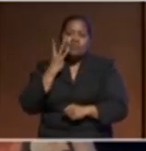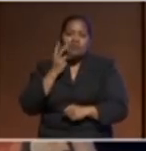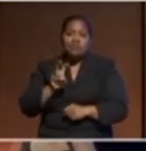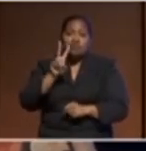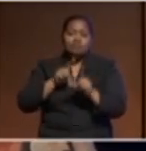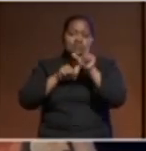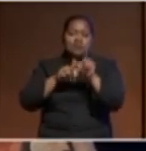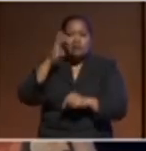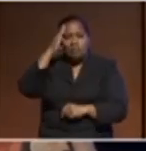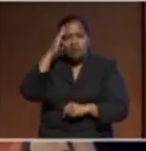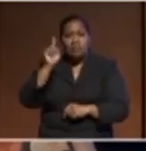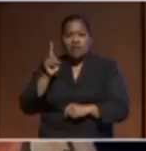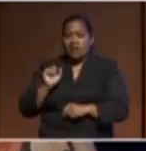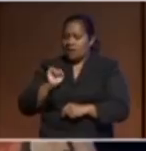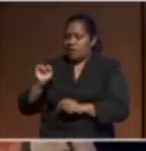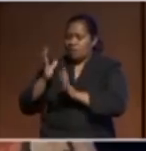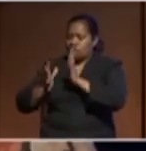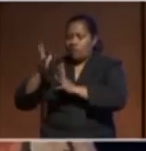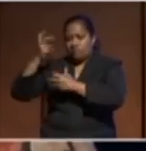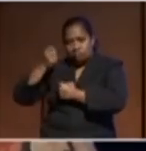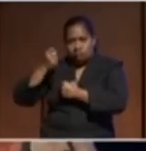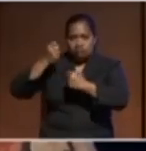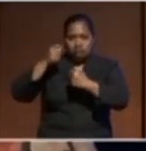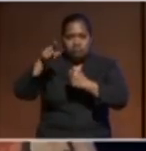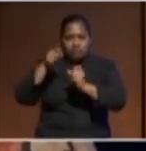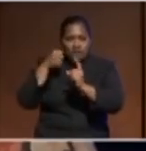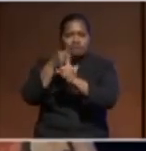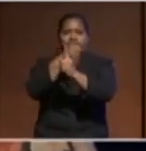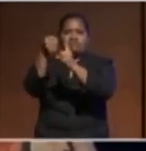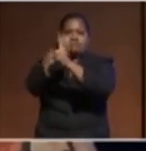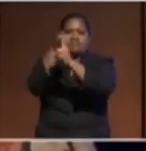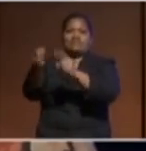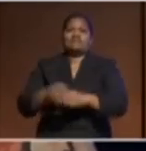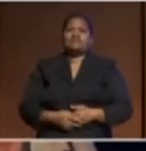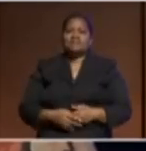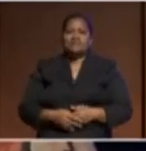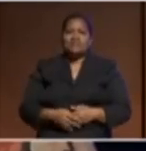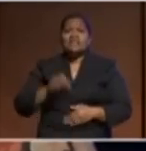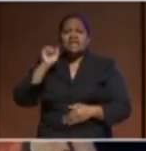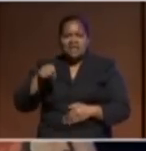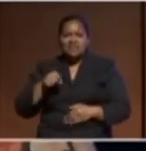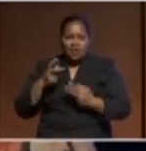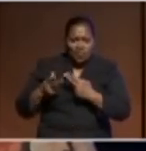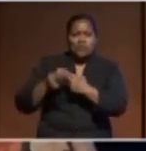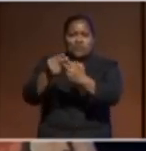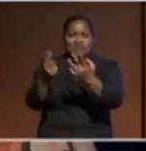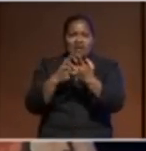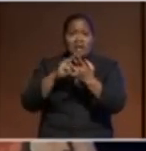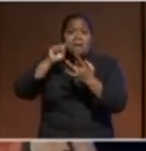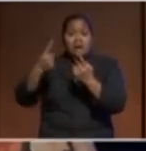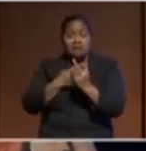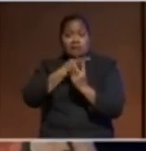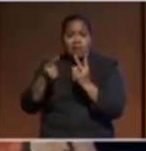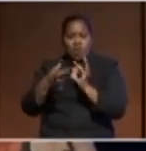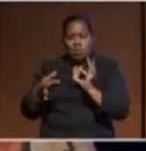of their Pacific to go and advocate of course they were accompanied by a slightly older archbishop but they worked together so